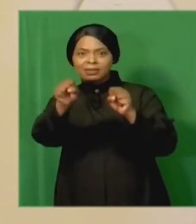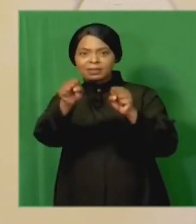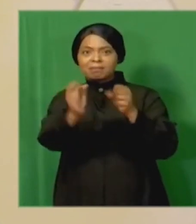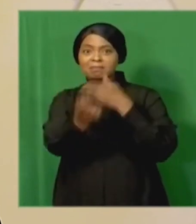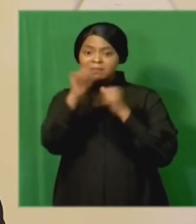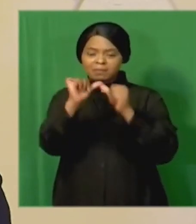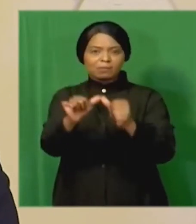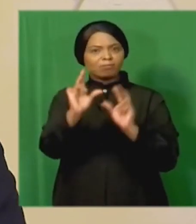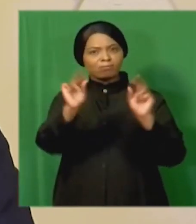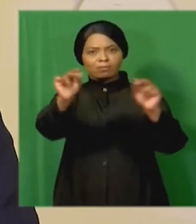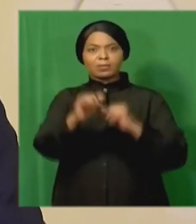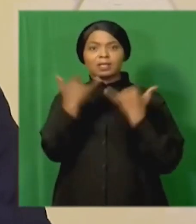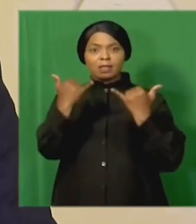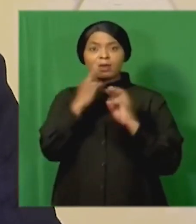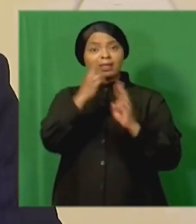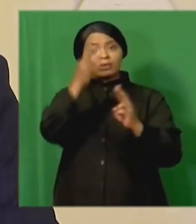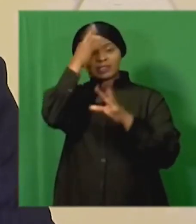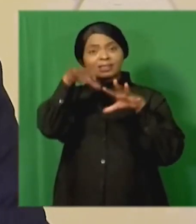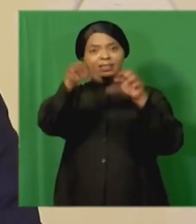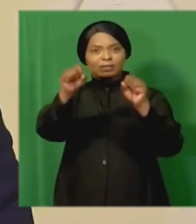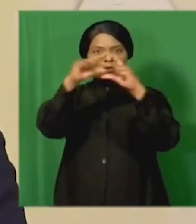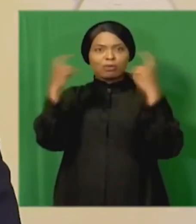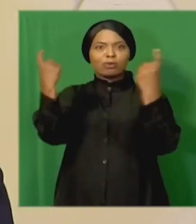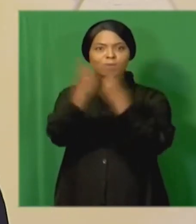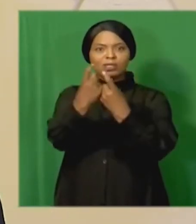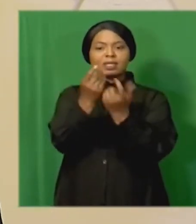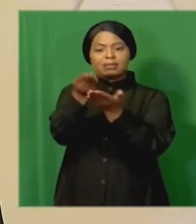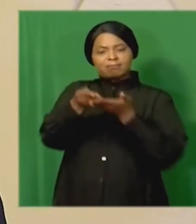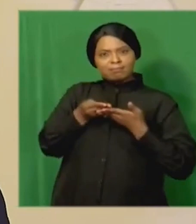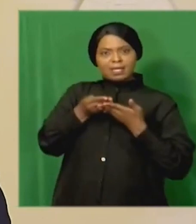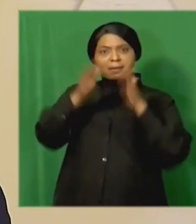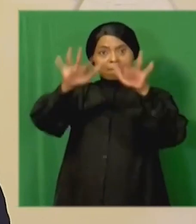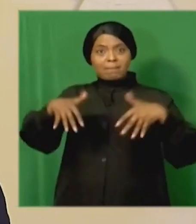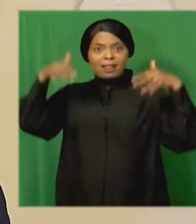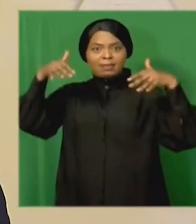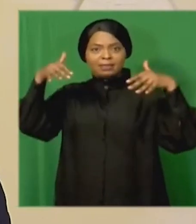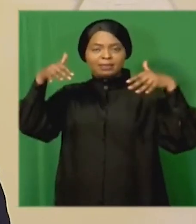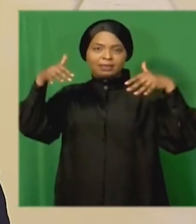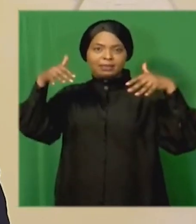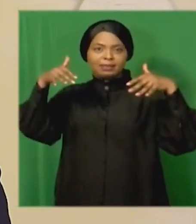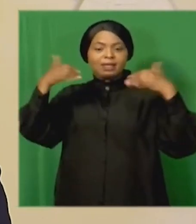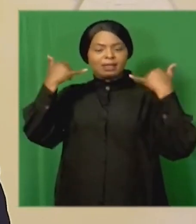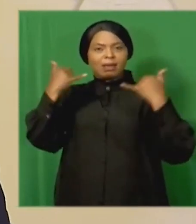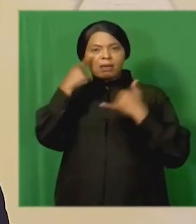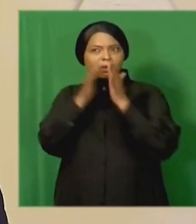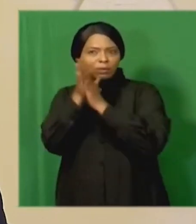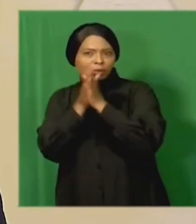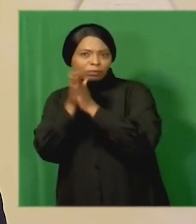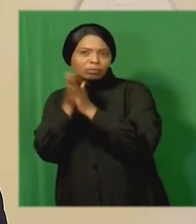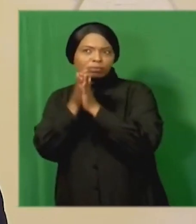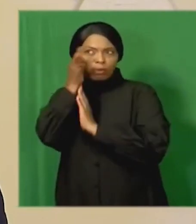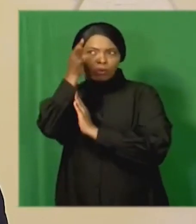that our response to state capture commission has been submitted to parliament we look forward to the